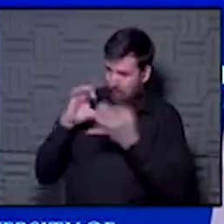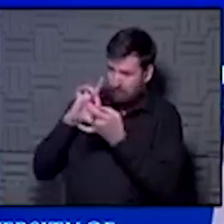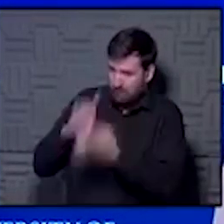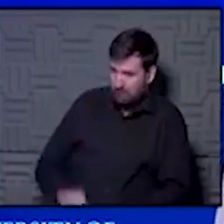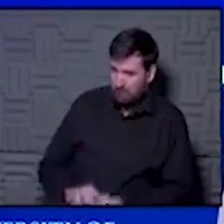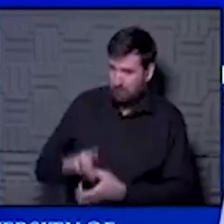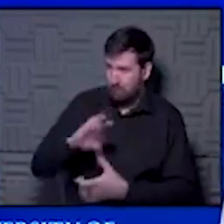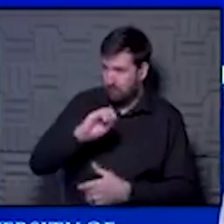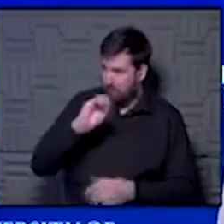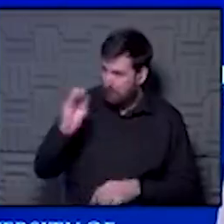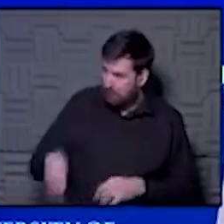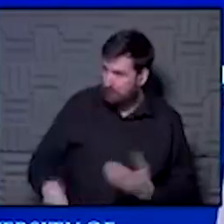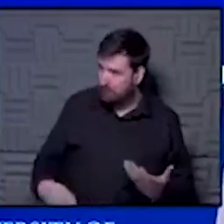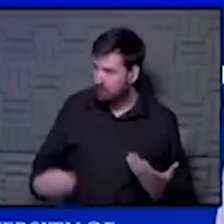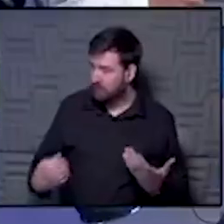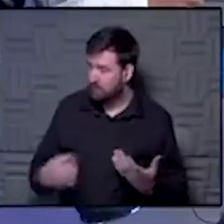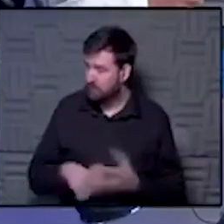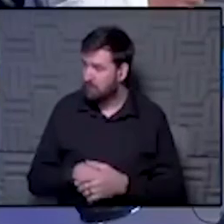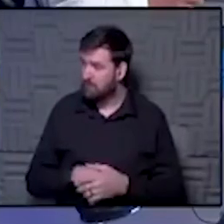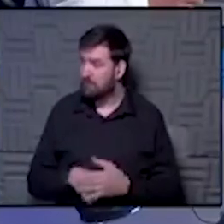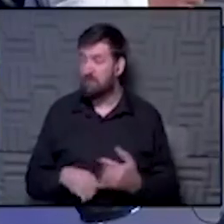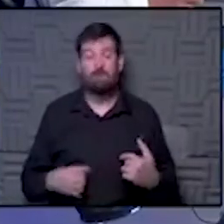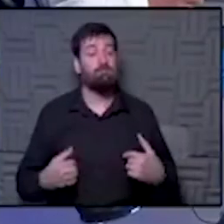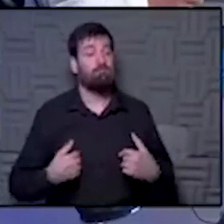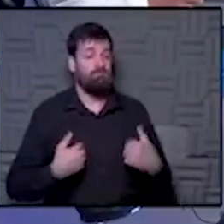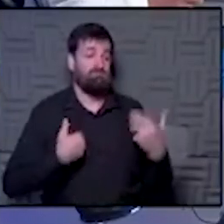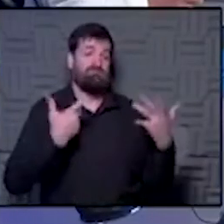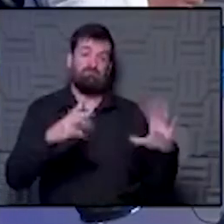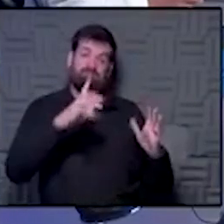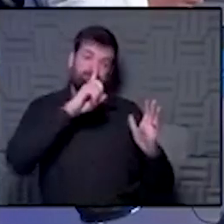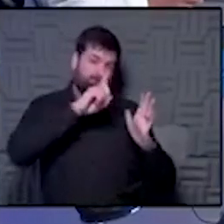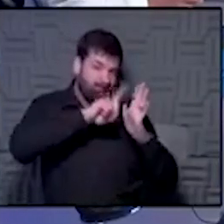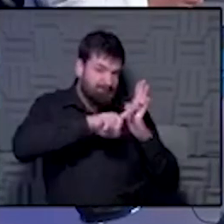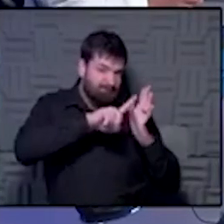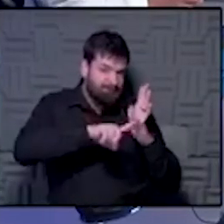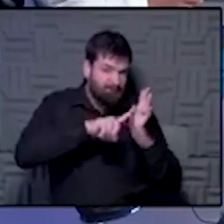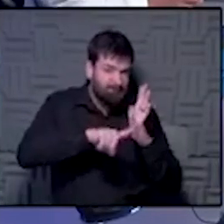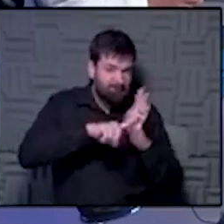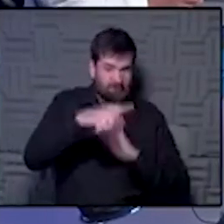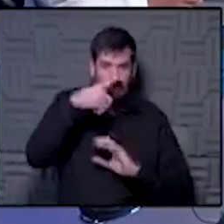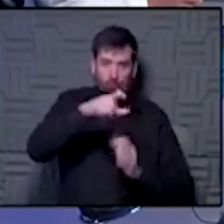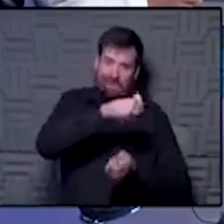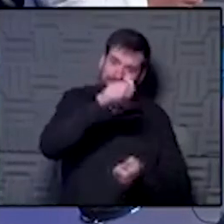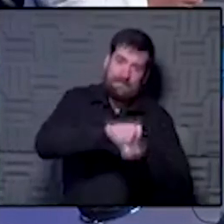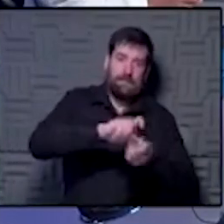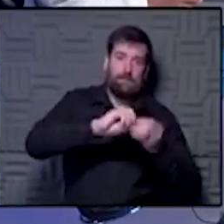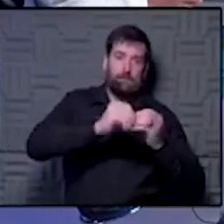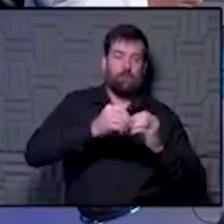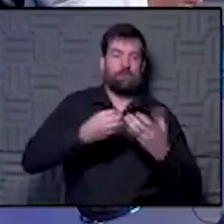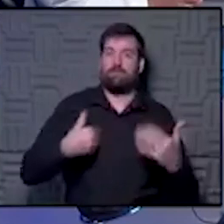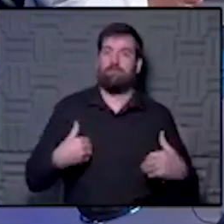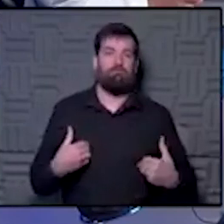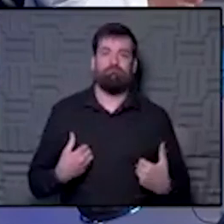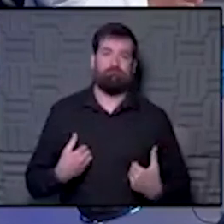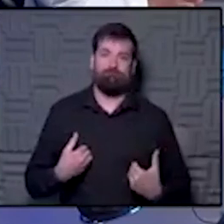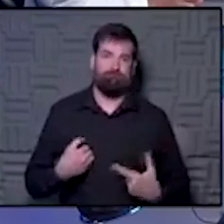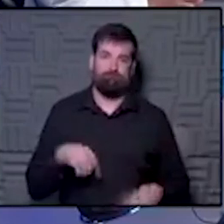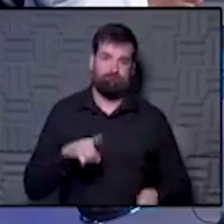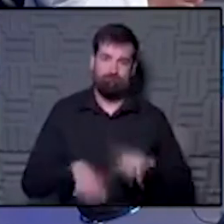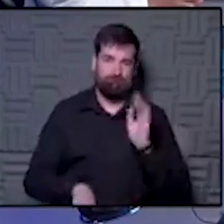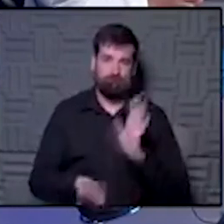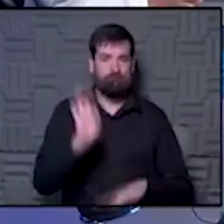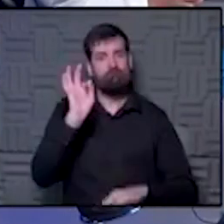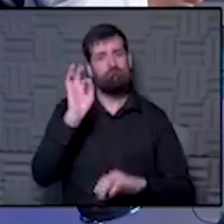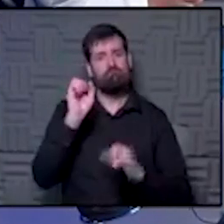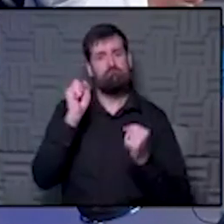All right. Percentages of masking. Amanda, what do you think? I have actually looked for that statistic and have not been able to find it. I think there's plenty of